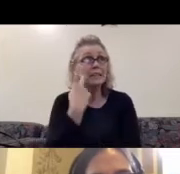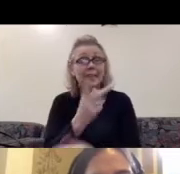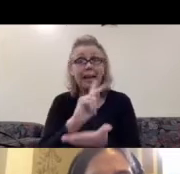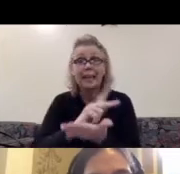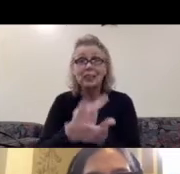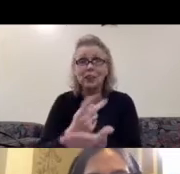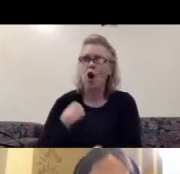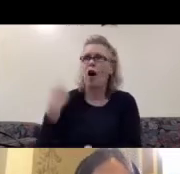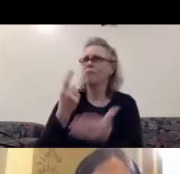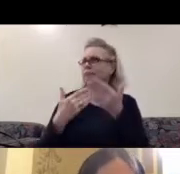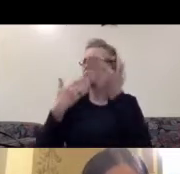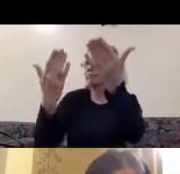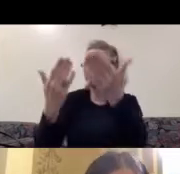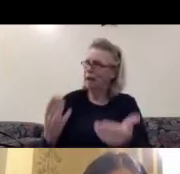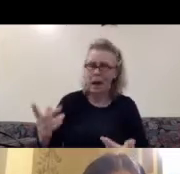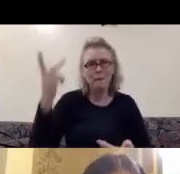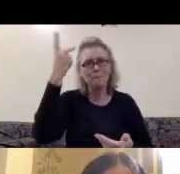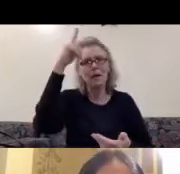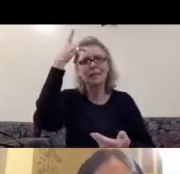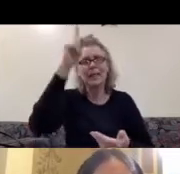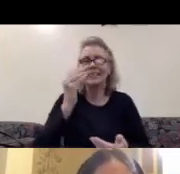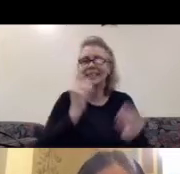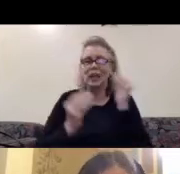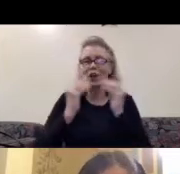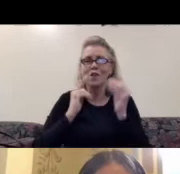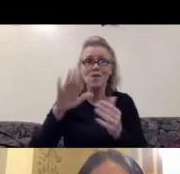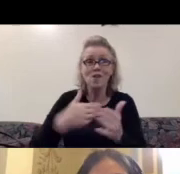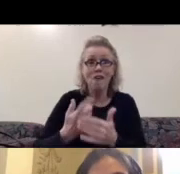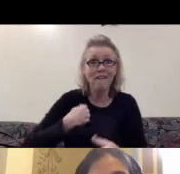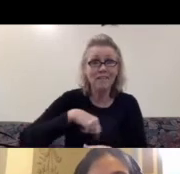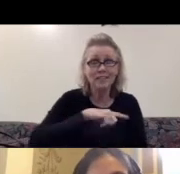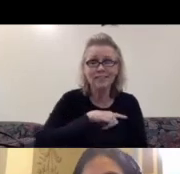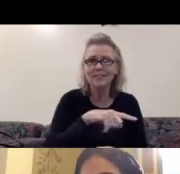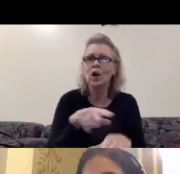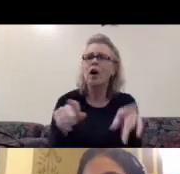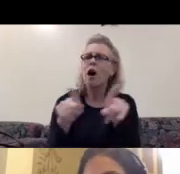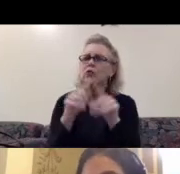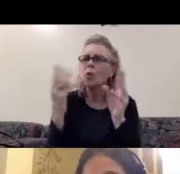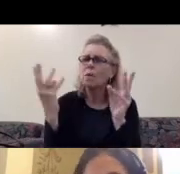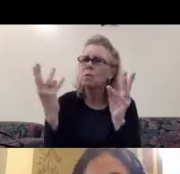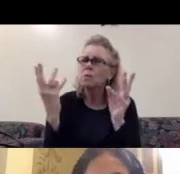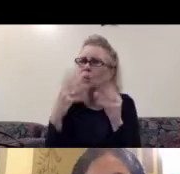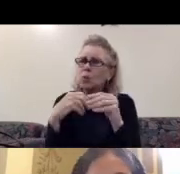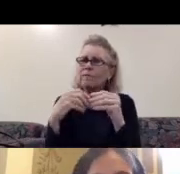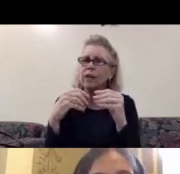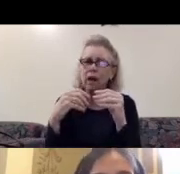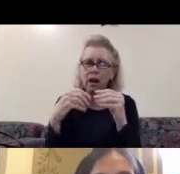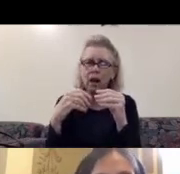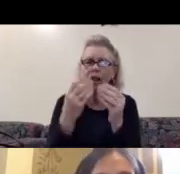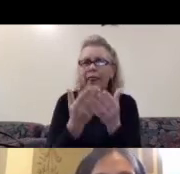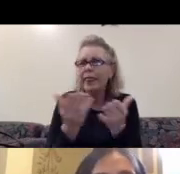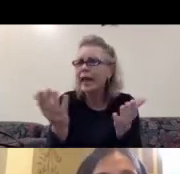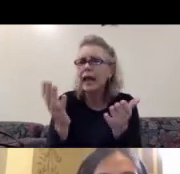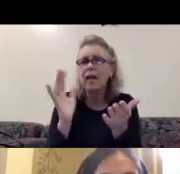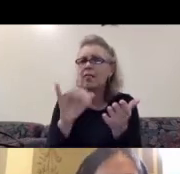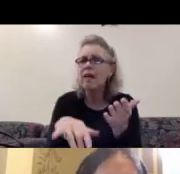Mexican dinner for all of us. Um, and there's also a beautiful, uh, factor, which is the